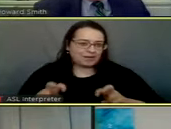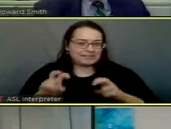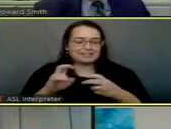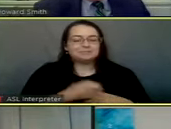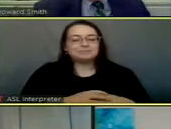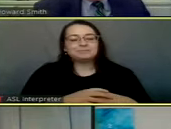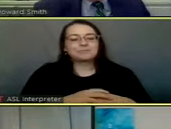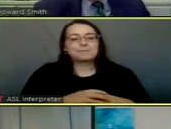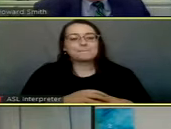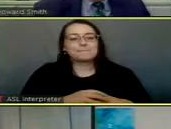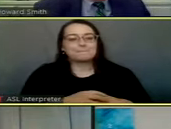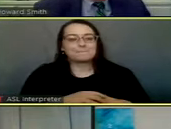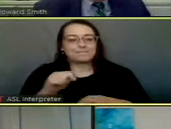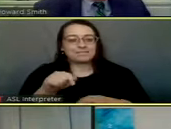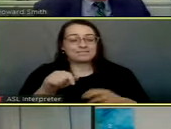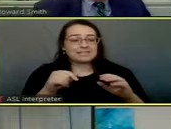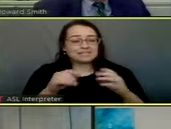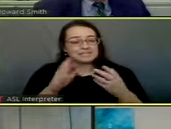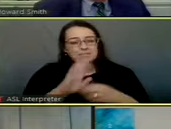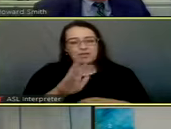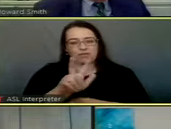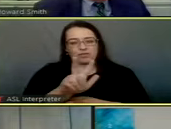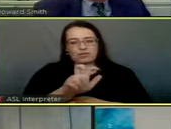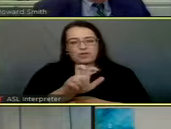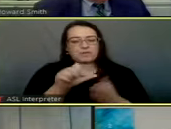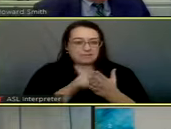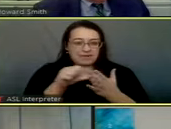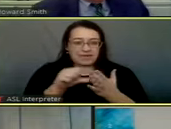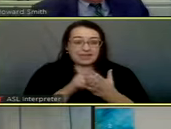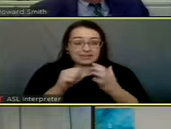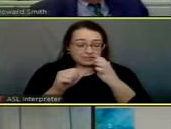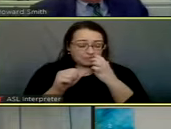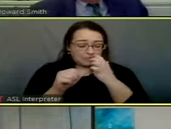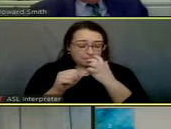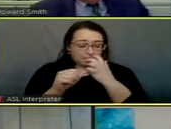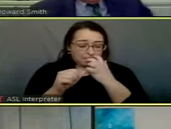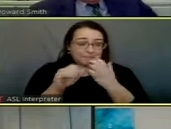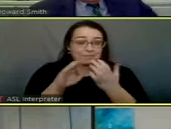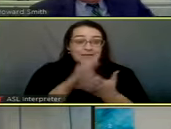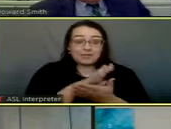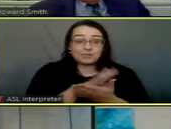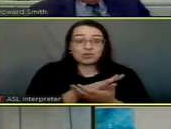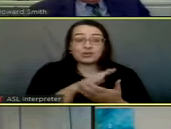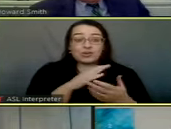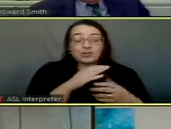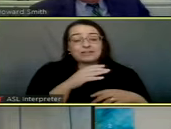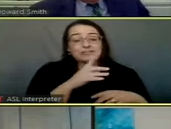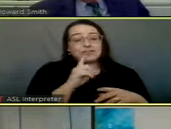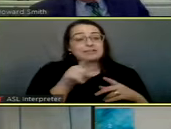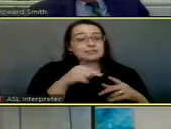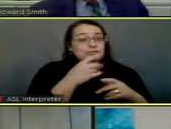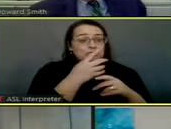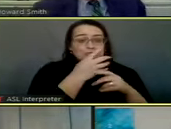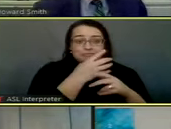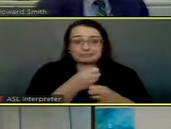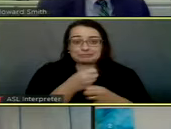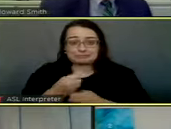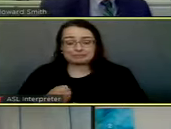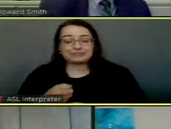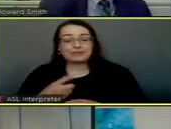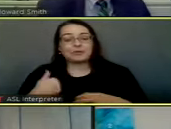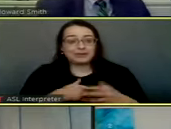These statements, they're about a 300-page document and to go through them and hit the highlights, we were